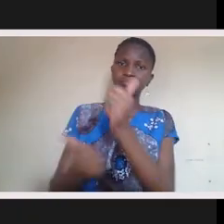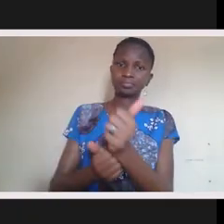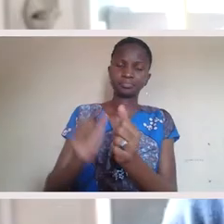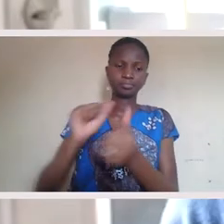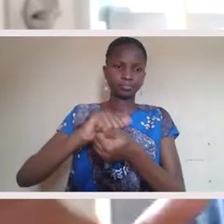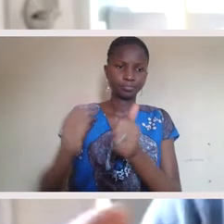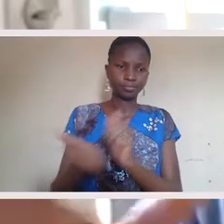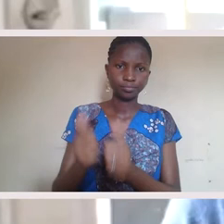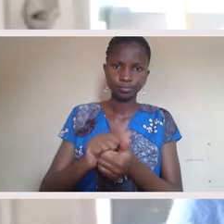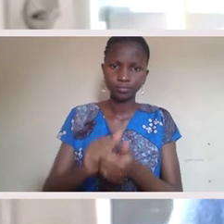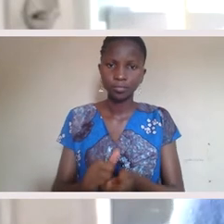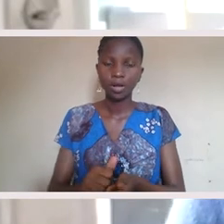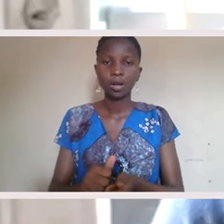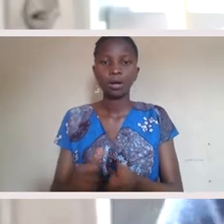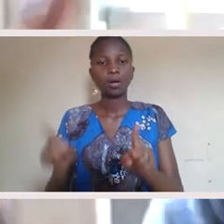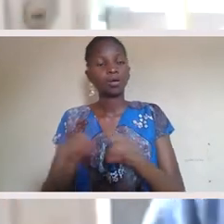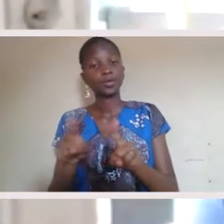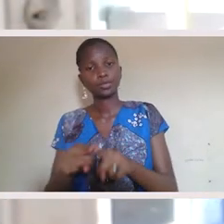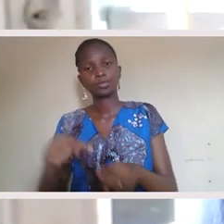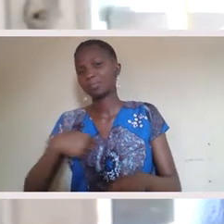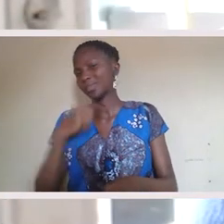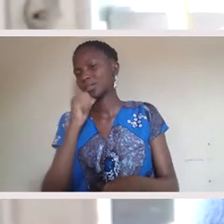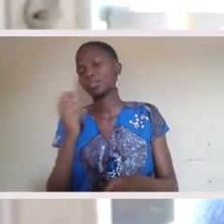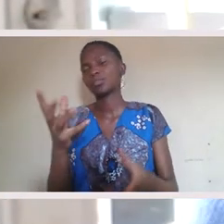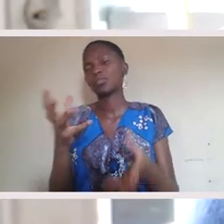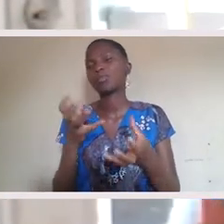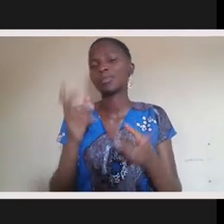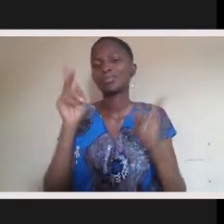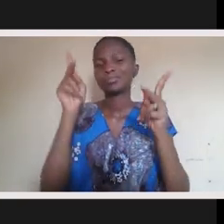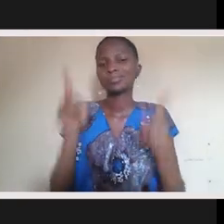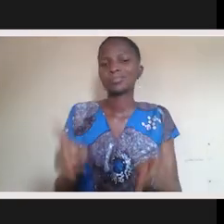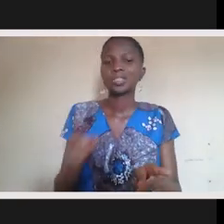we, I would never deign to tell somebody just blow all the shit down.